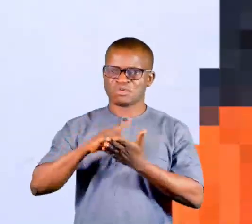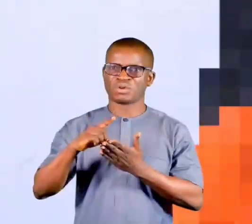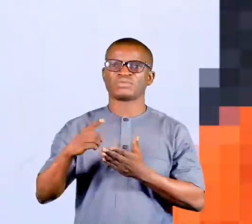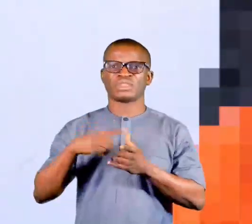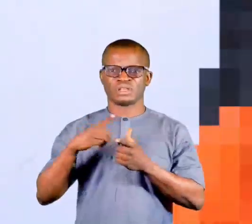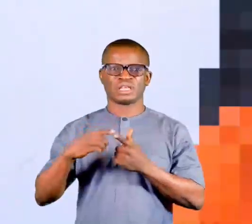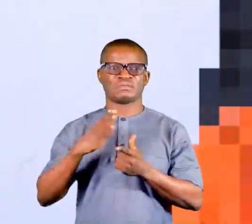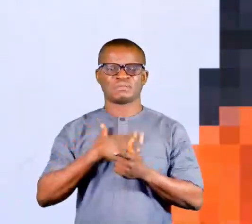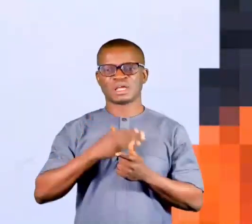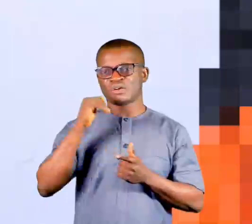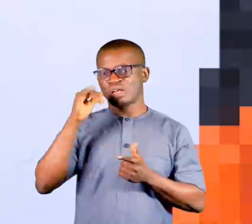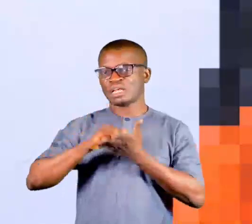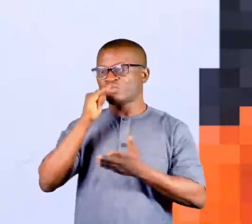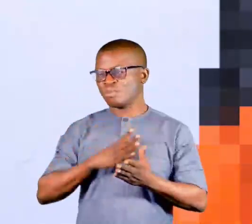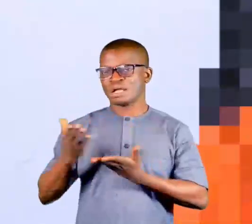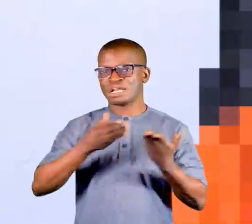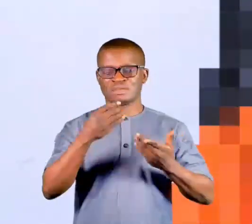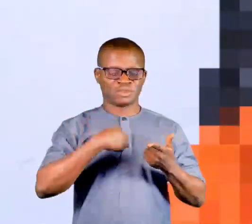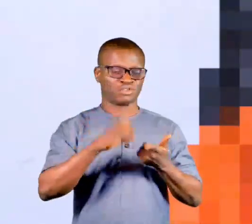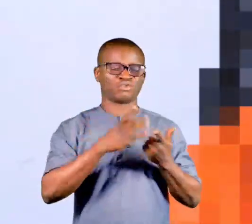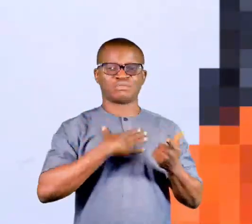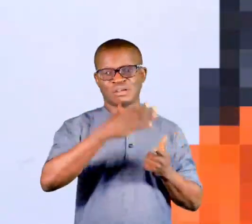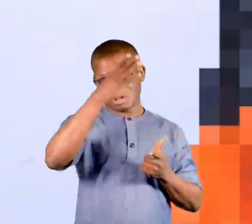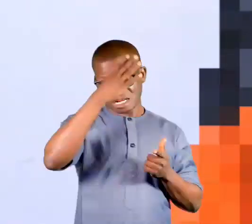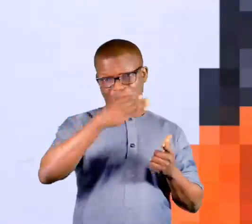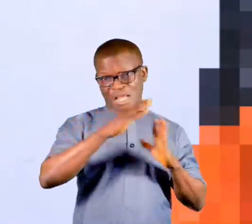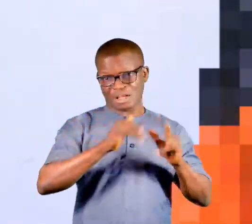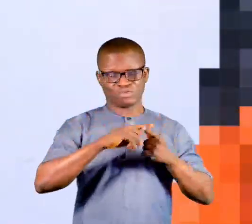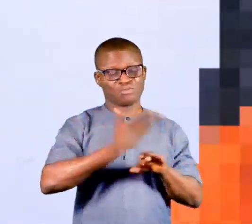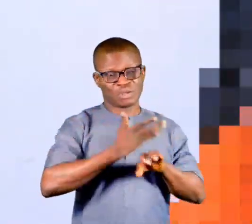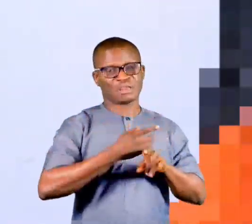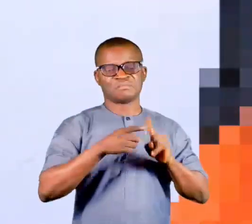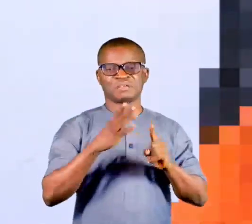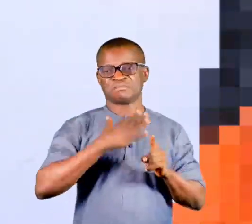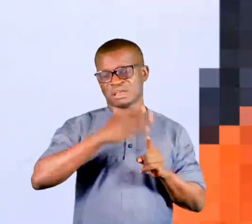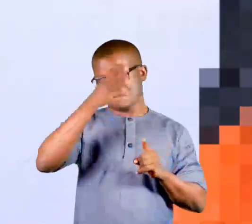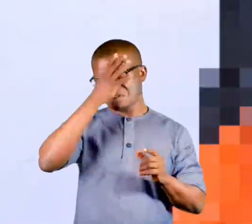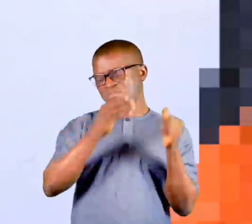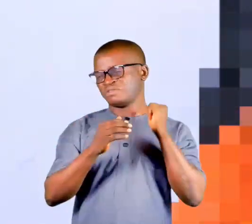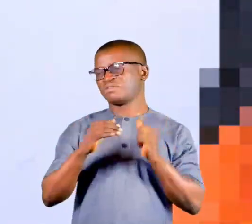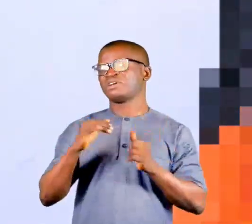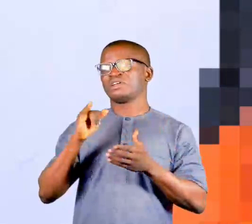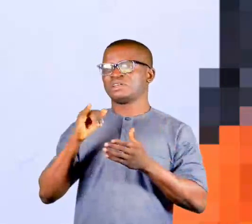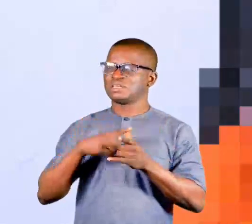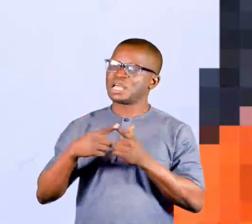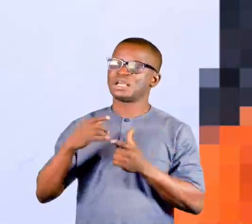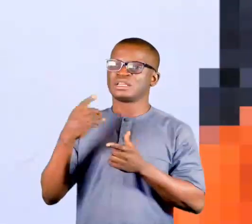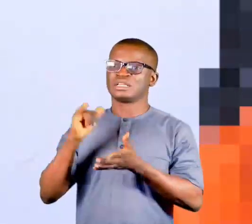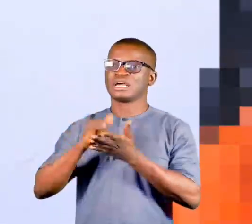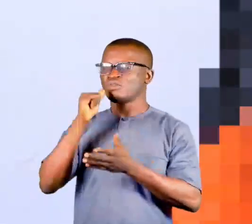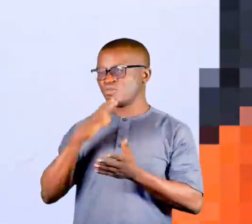So the woman took me to my dad's house to beg for me. I thought that if so, the woman now take me.